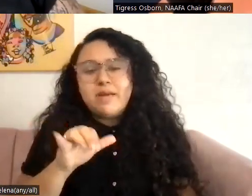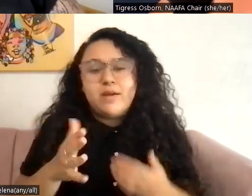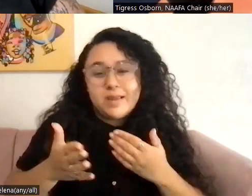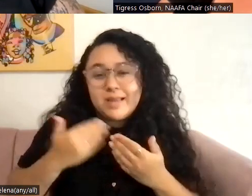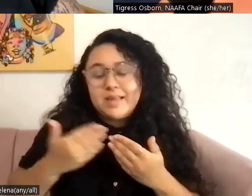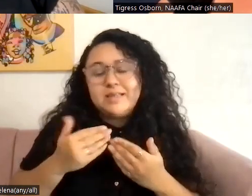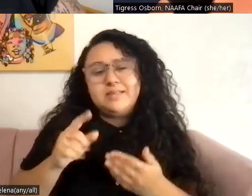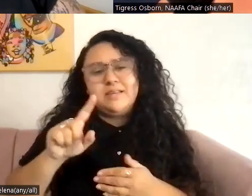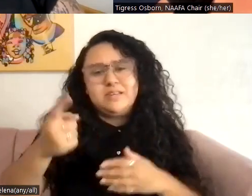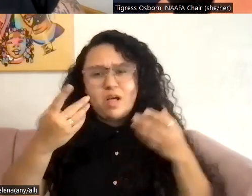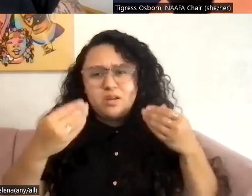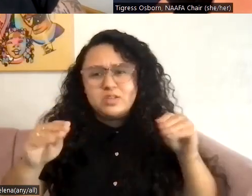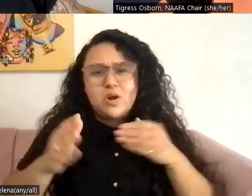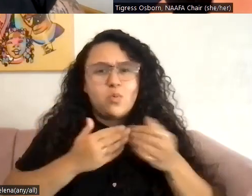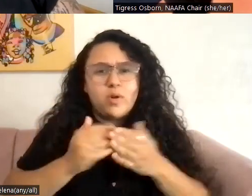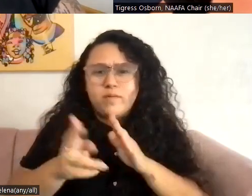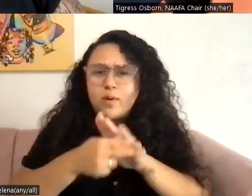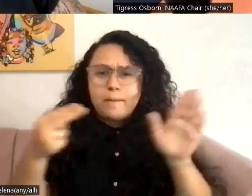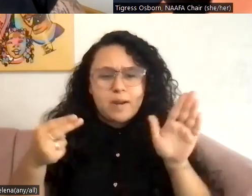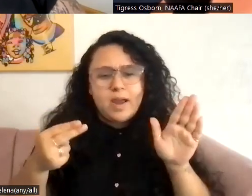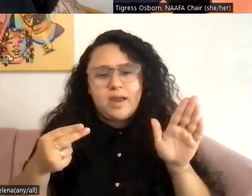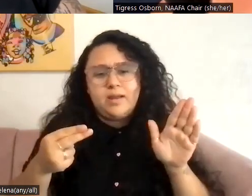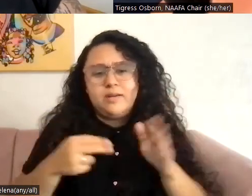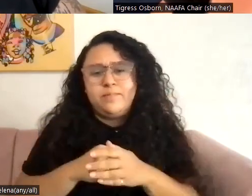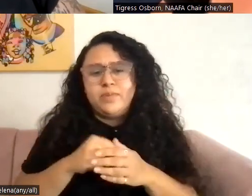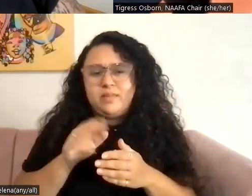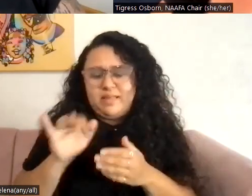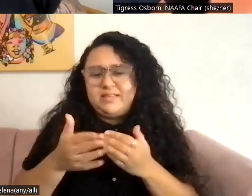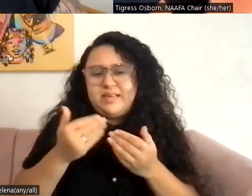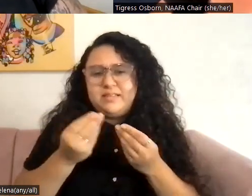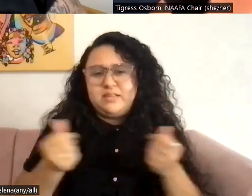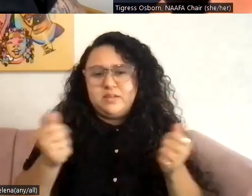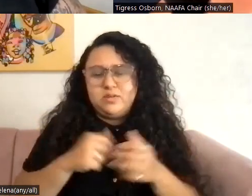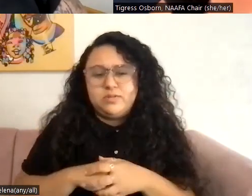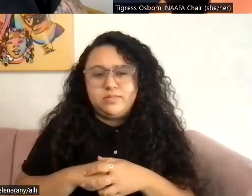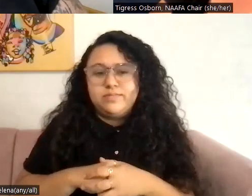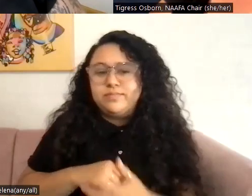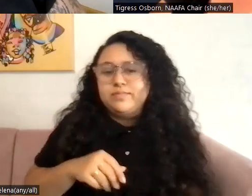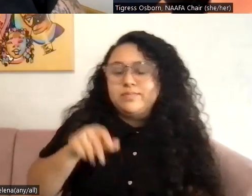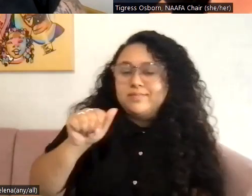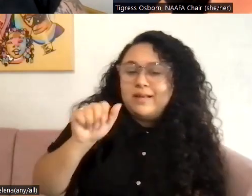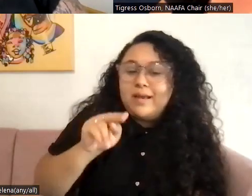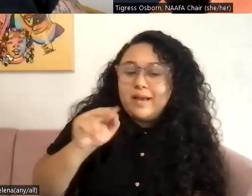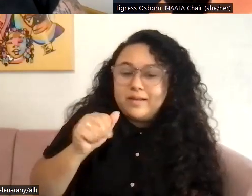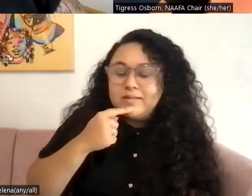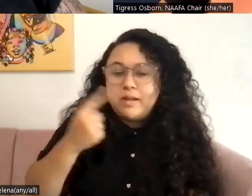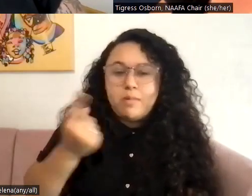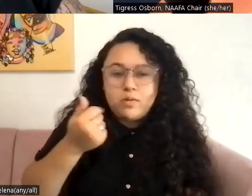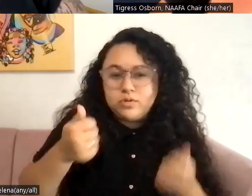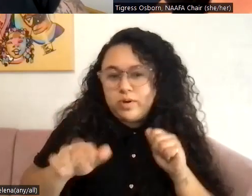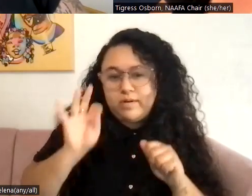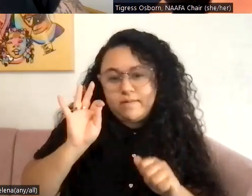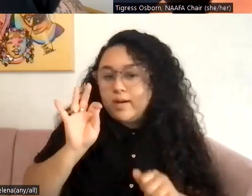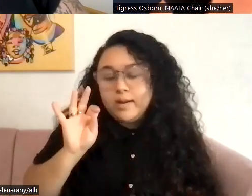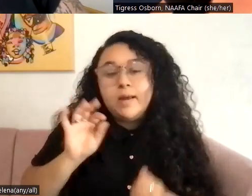dollar store or whatever your brand is, where you are solution. Um, that's what I'm always trying to find is like, how do we,